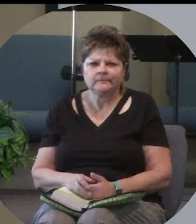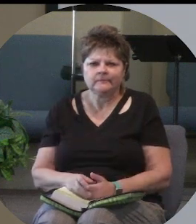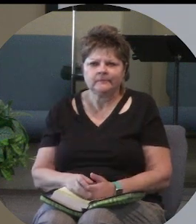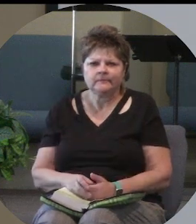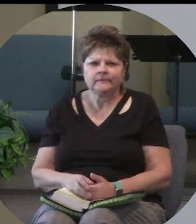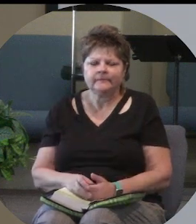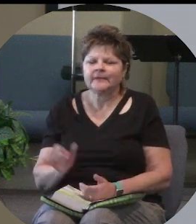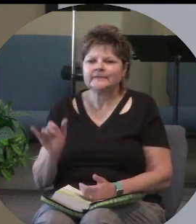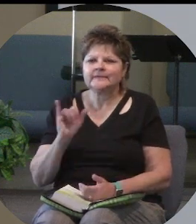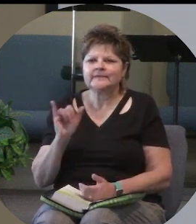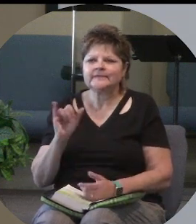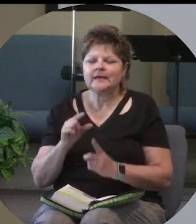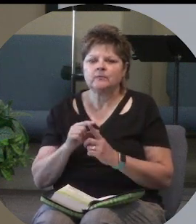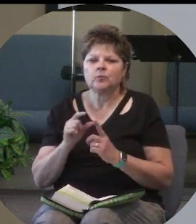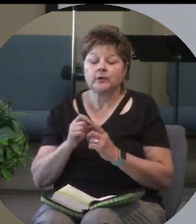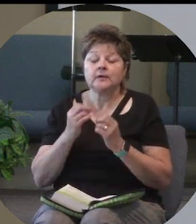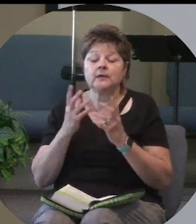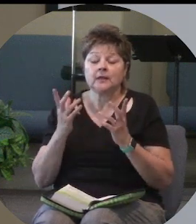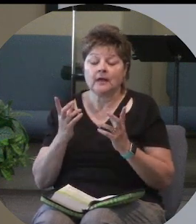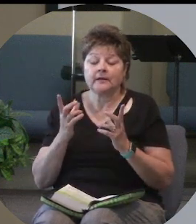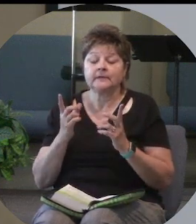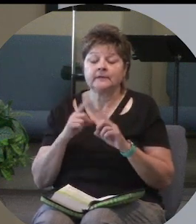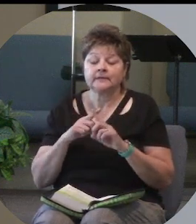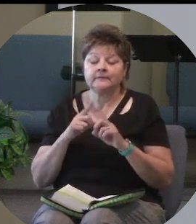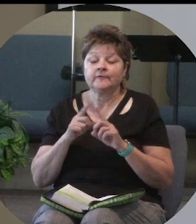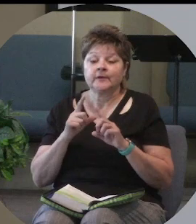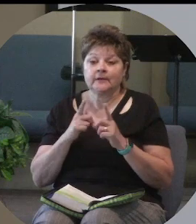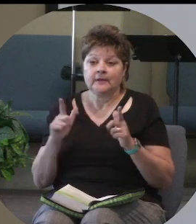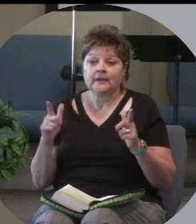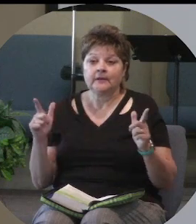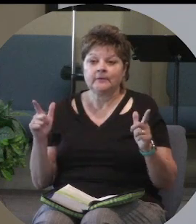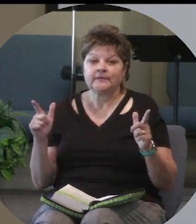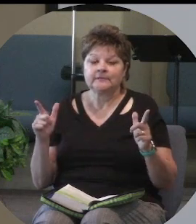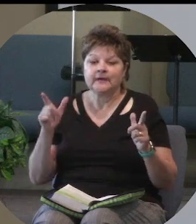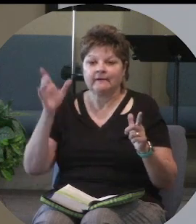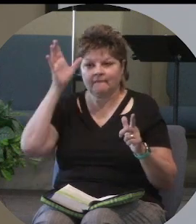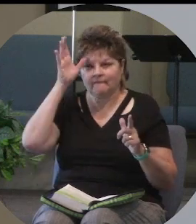It's the same word in a lot of languages Father. Father.